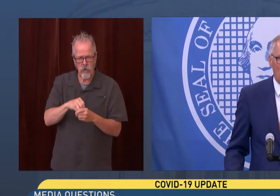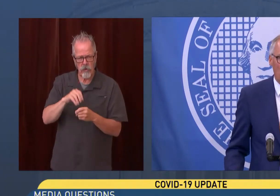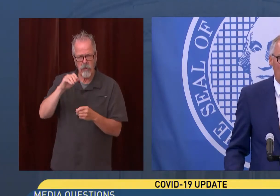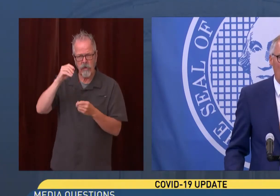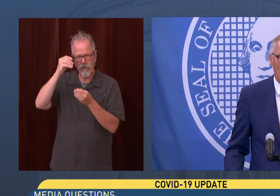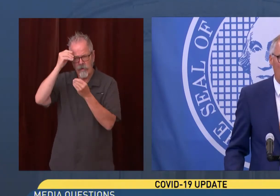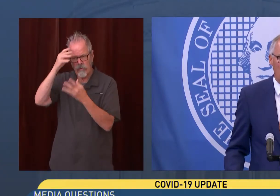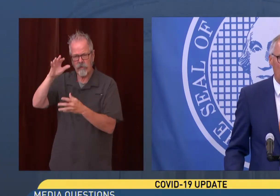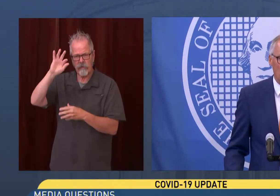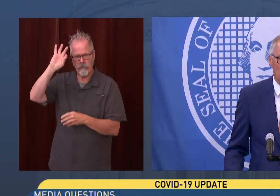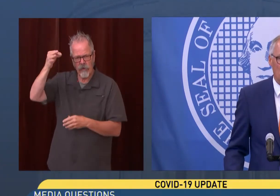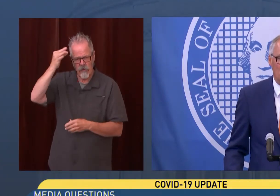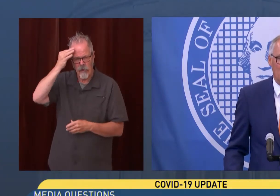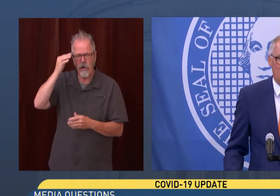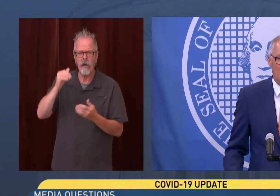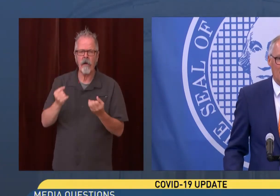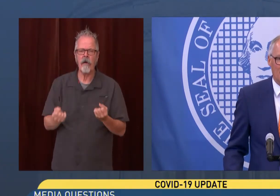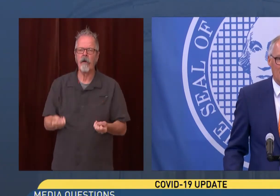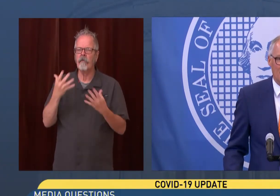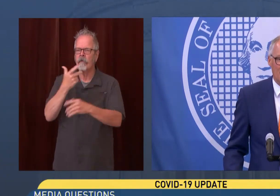federal number, federal vaccinations.